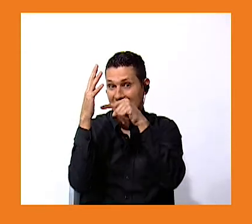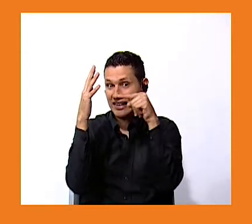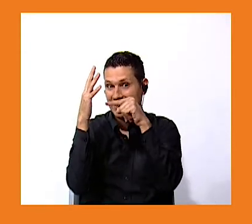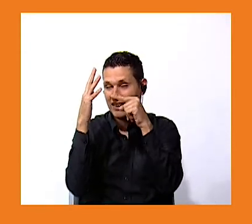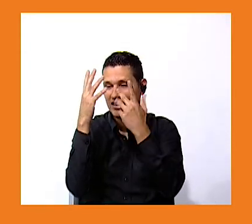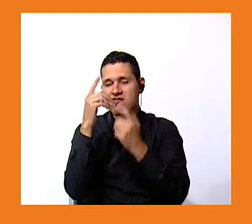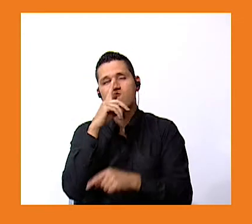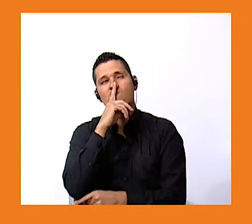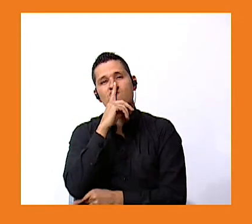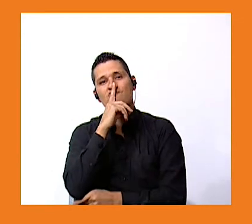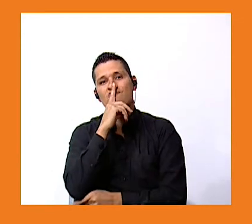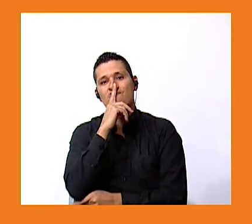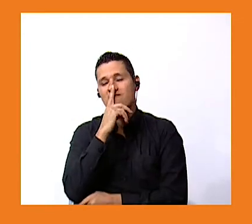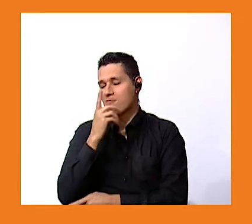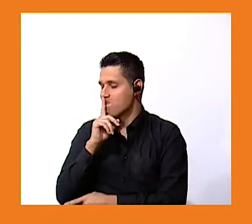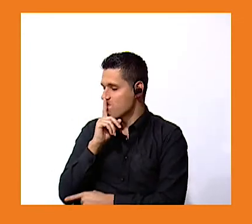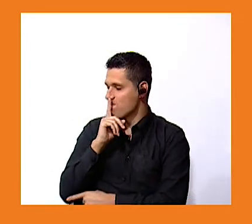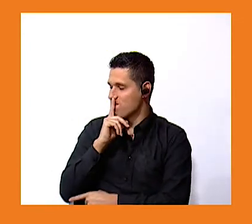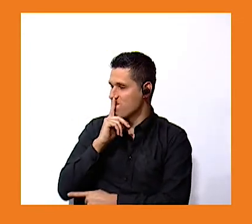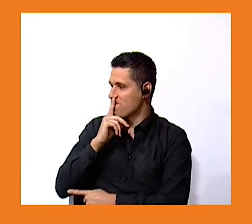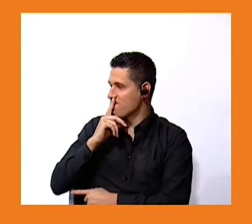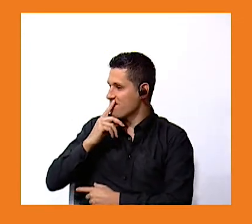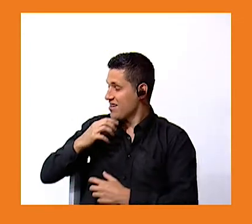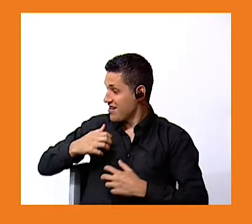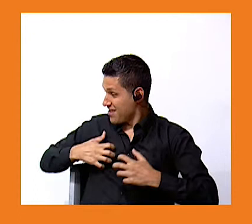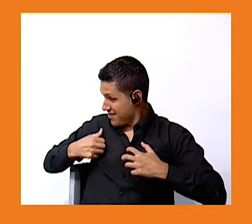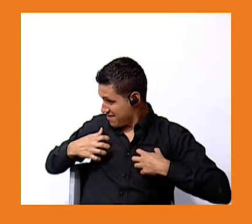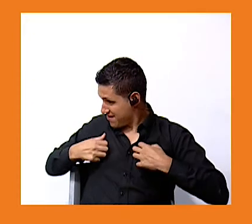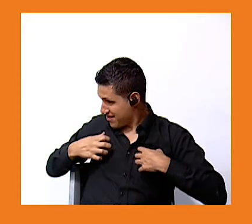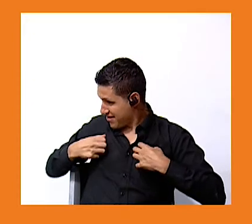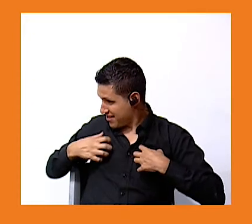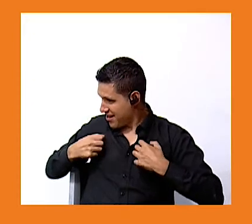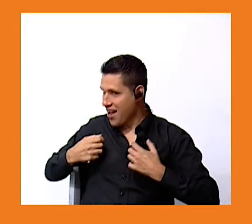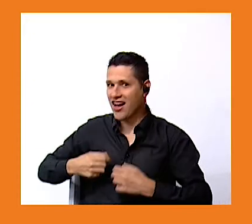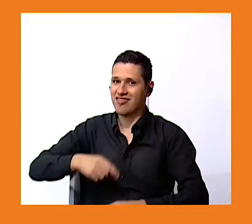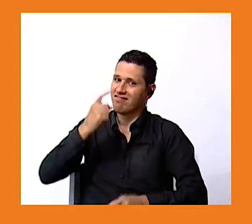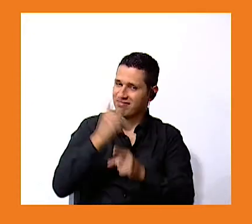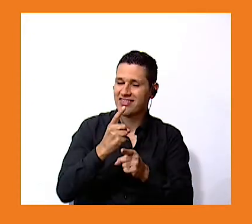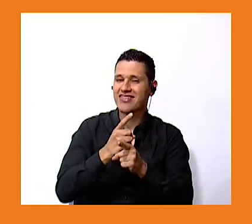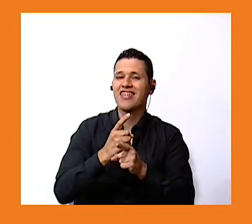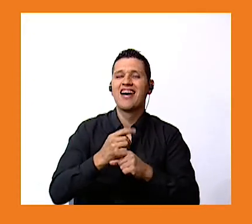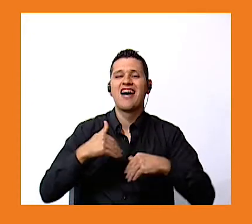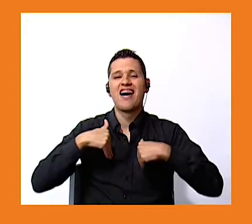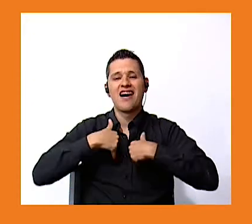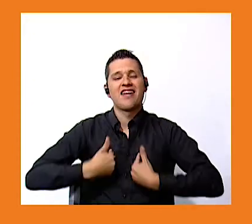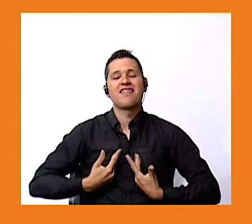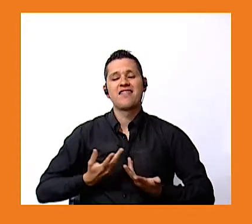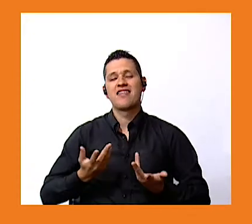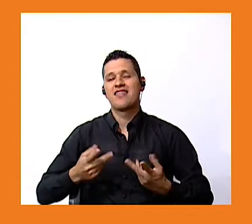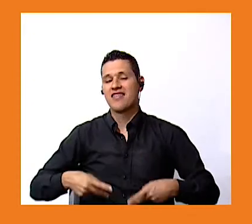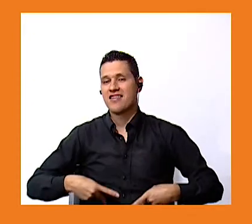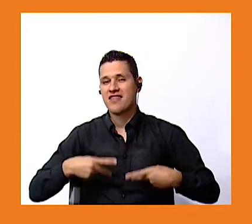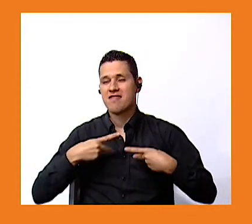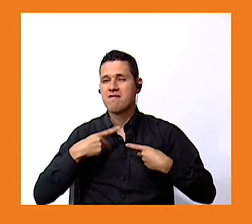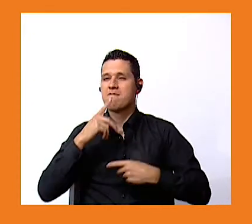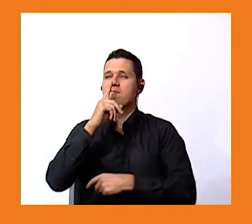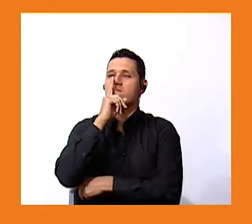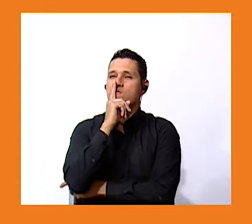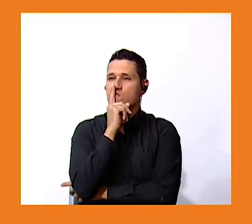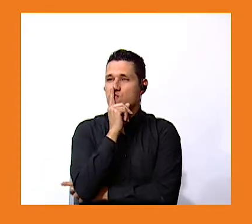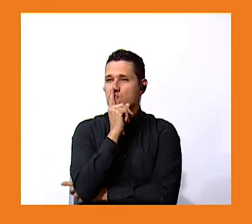the monkey yes what animal lives in a nest the bird